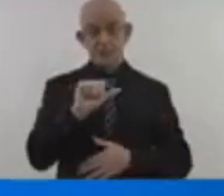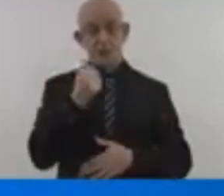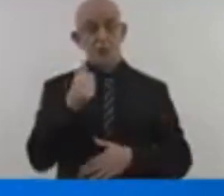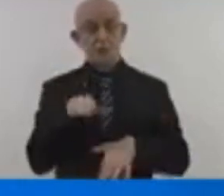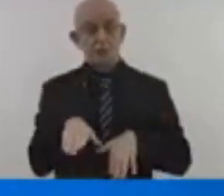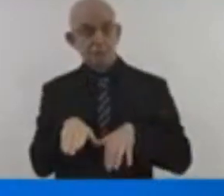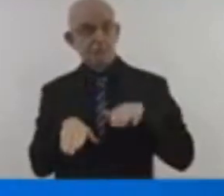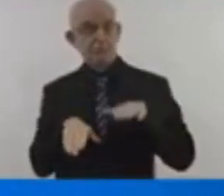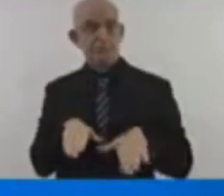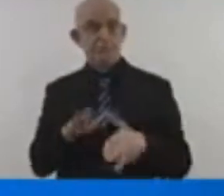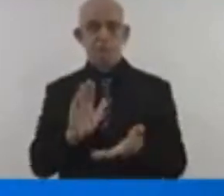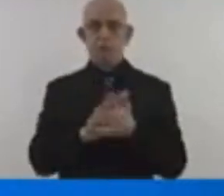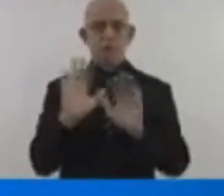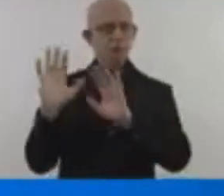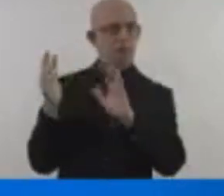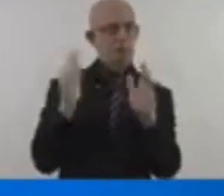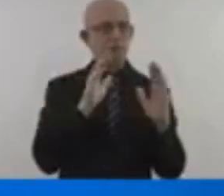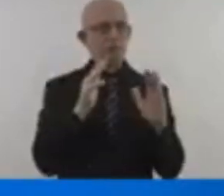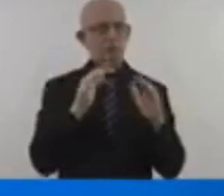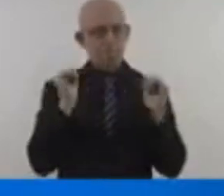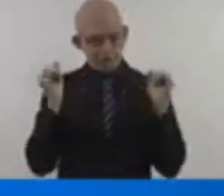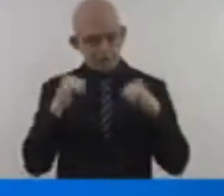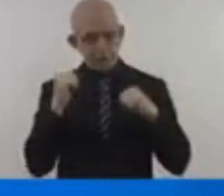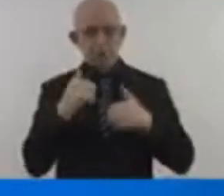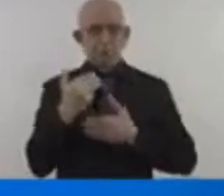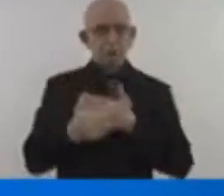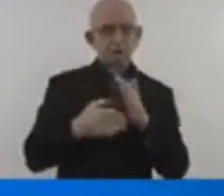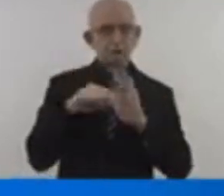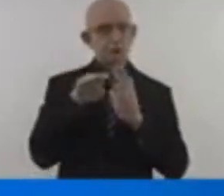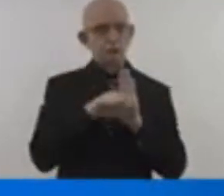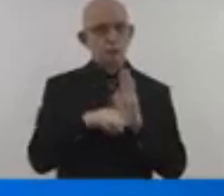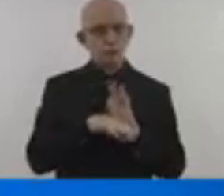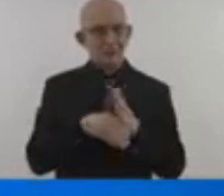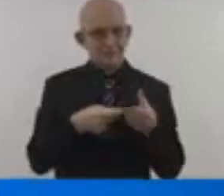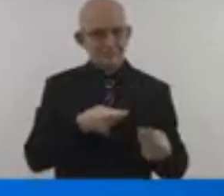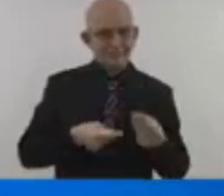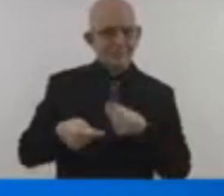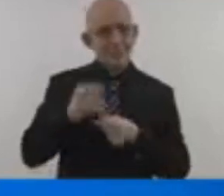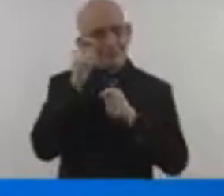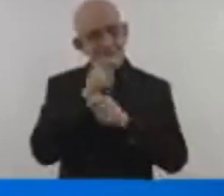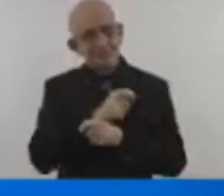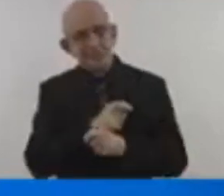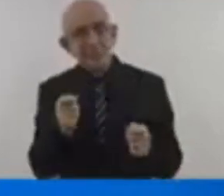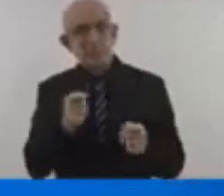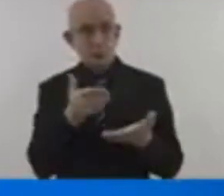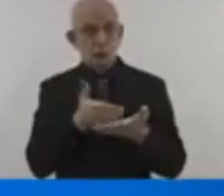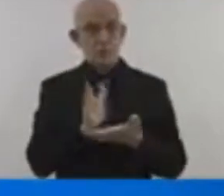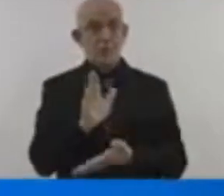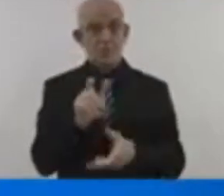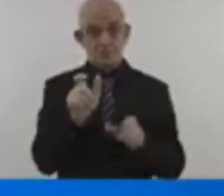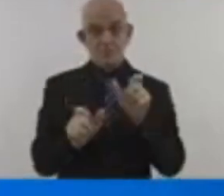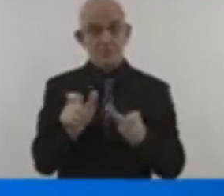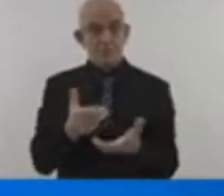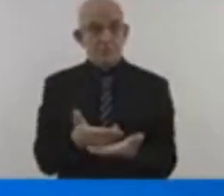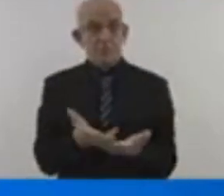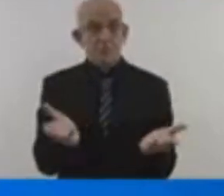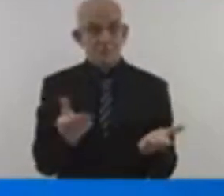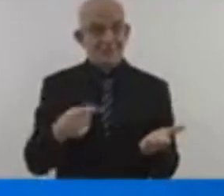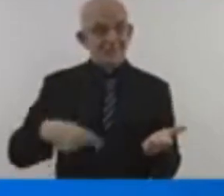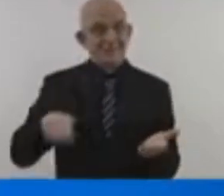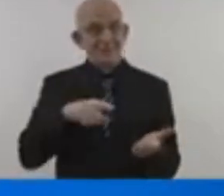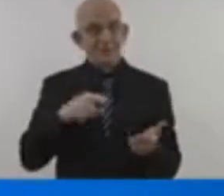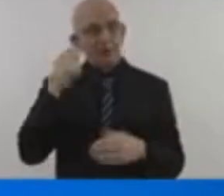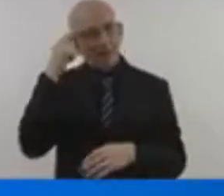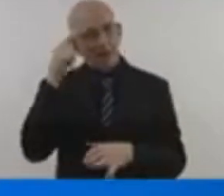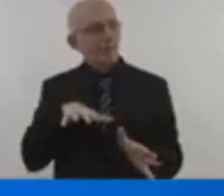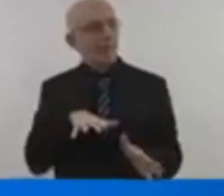space for greenwashing or land grabbing. By next COP, you must deliver new economy